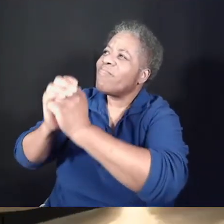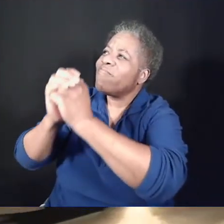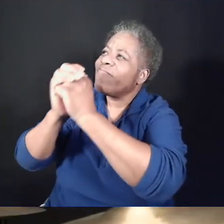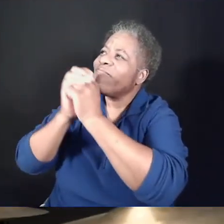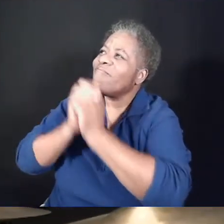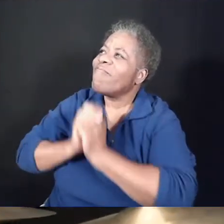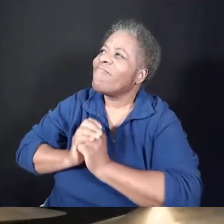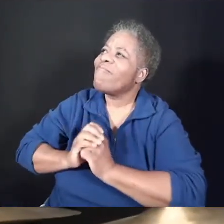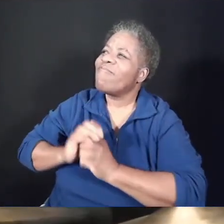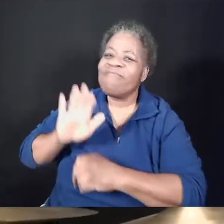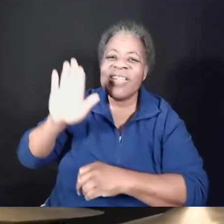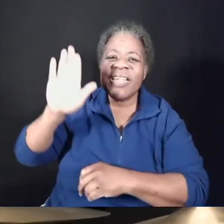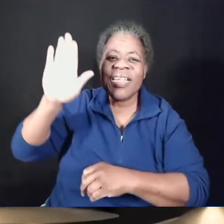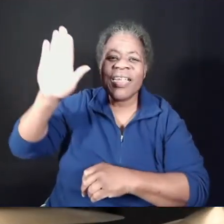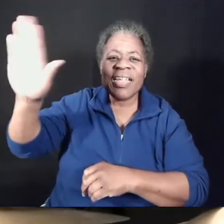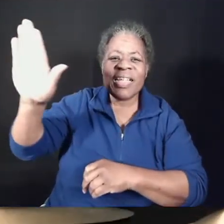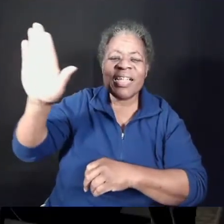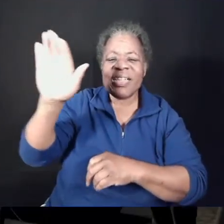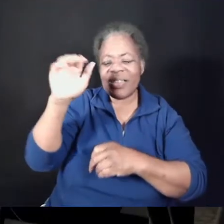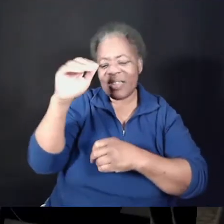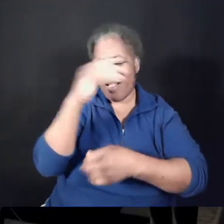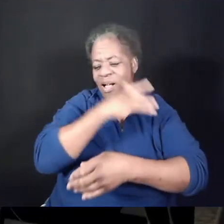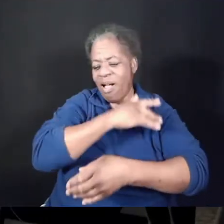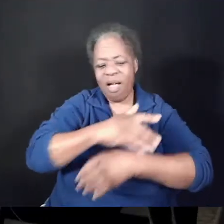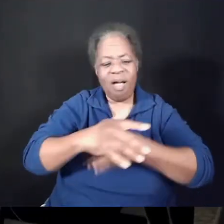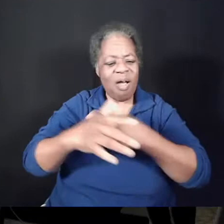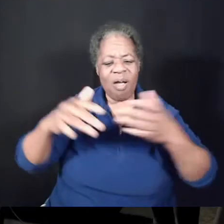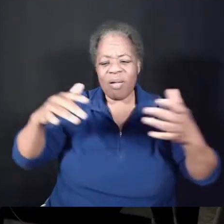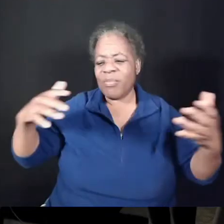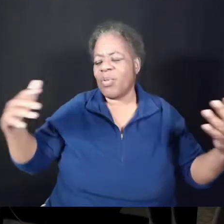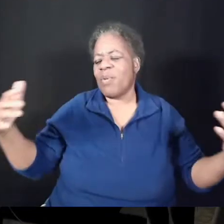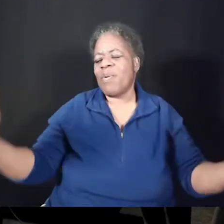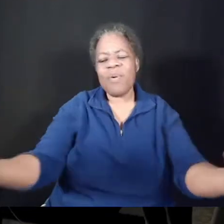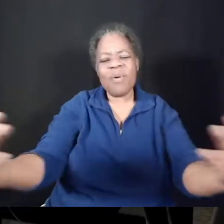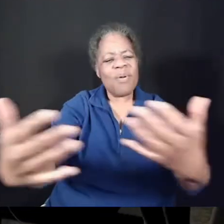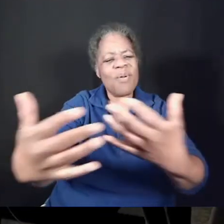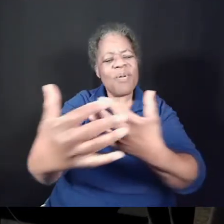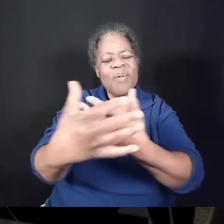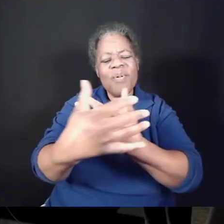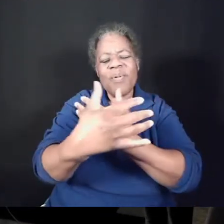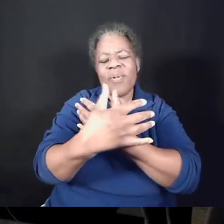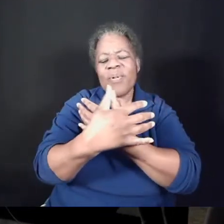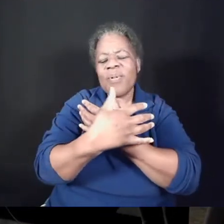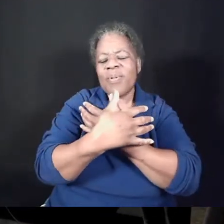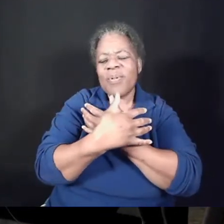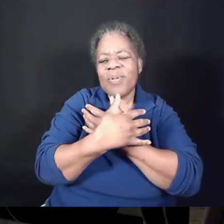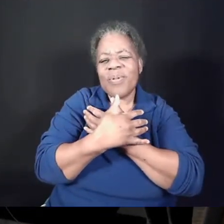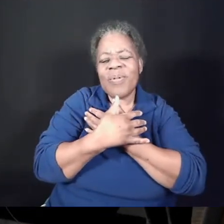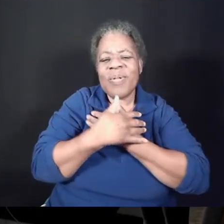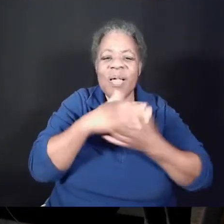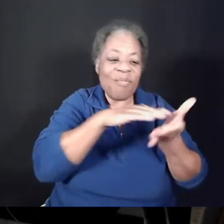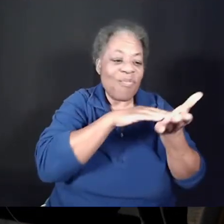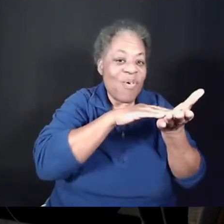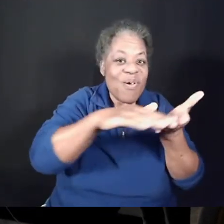Father's arms are open wide. Forgiveness